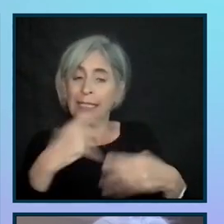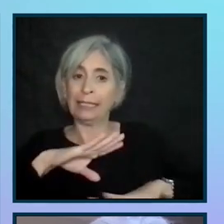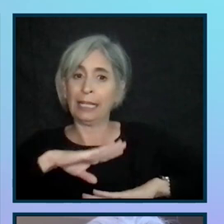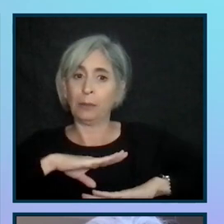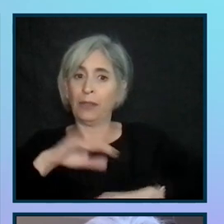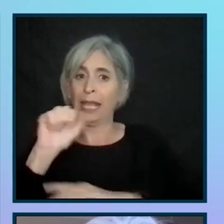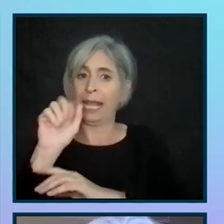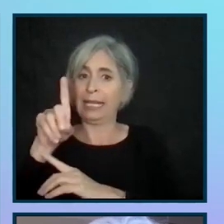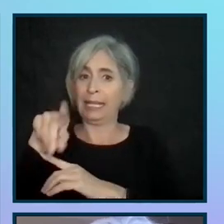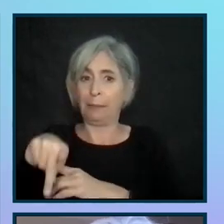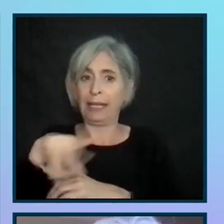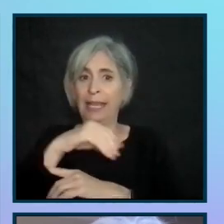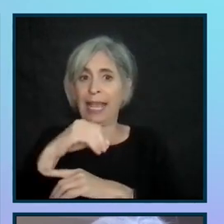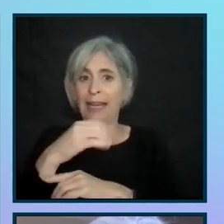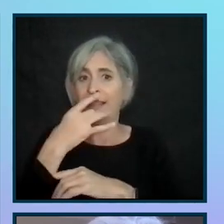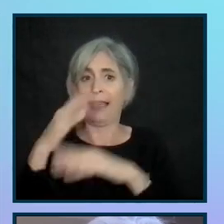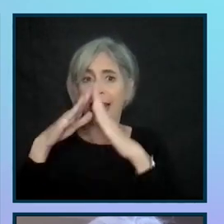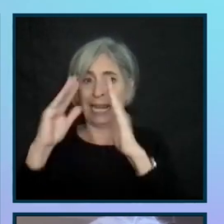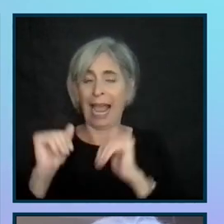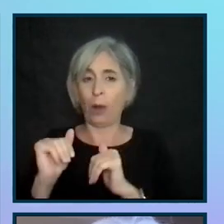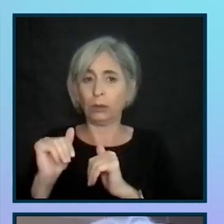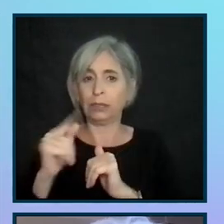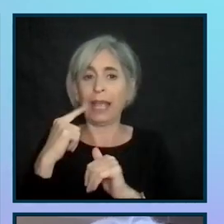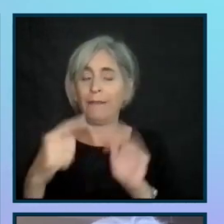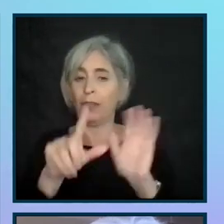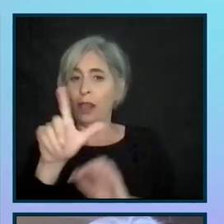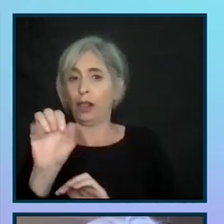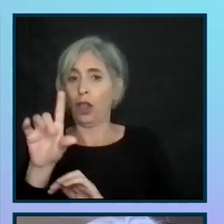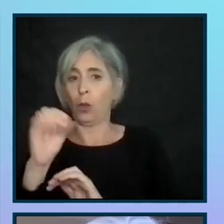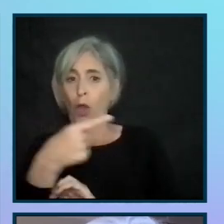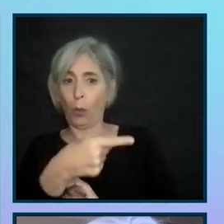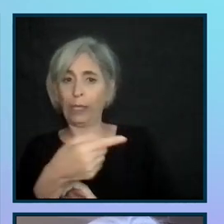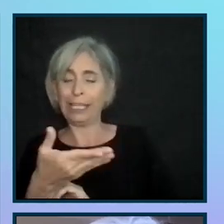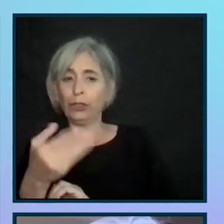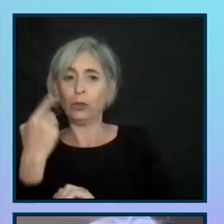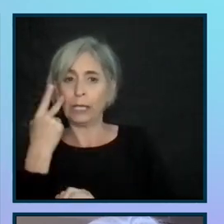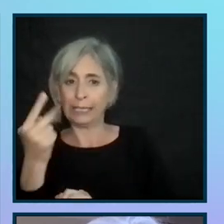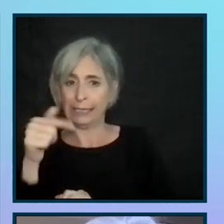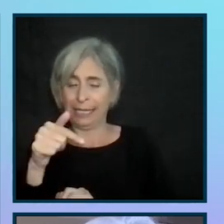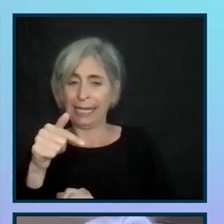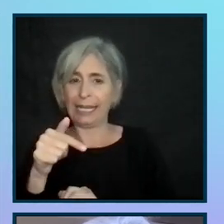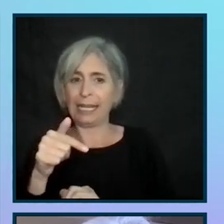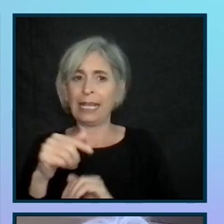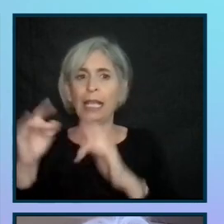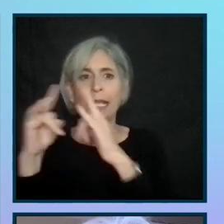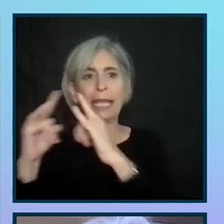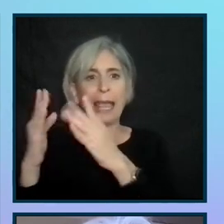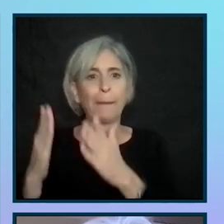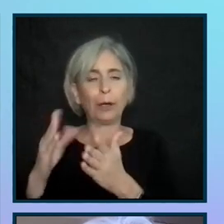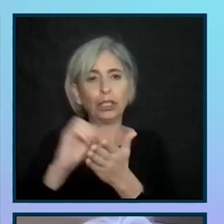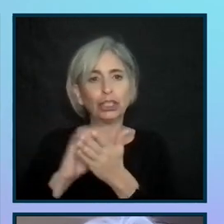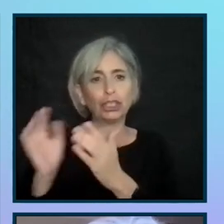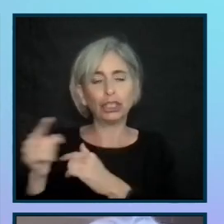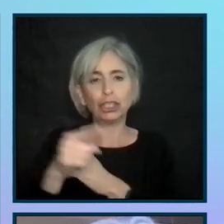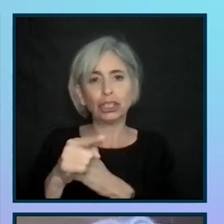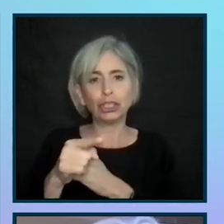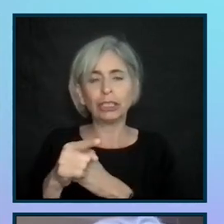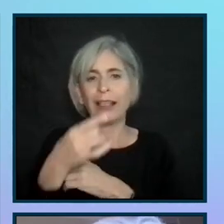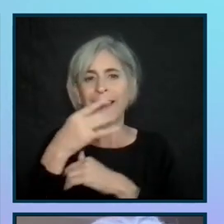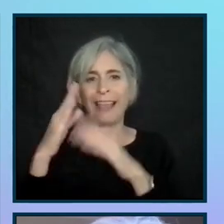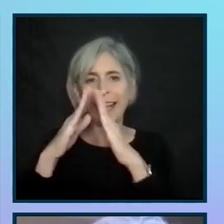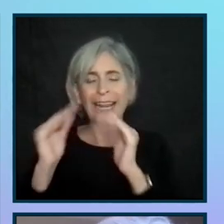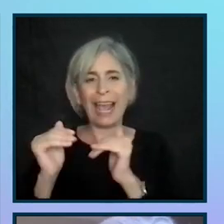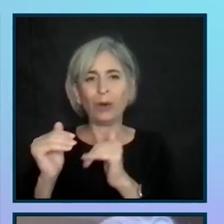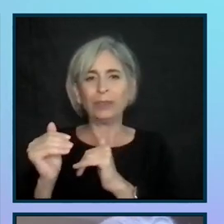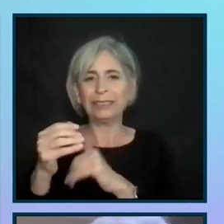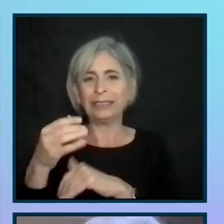the San Francisco Lighthouse. I have the ADP logo up here. And I also have a picture of a camper as a San Francisco Lighthouse has a camp. And these are